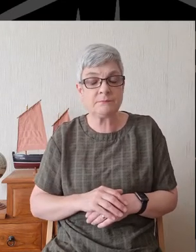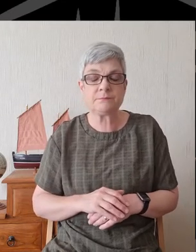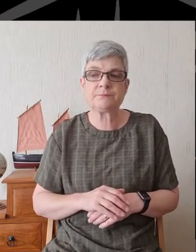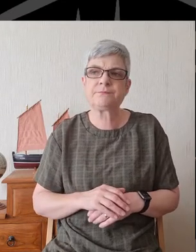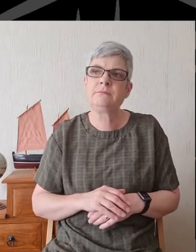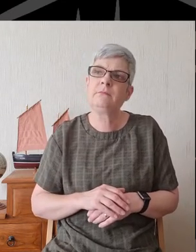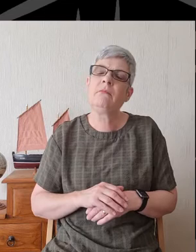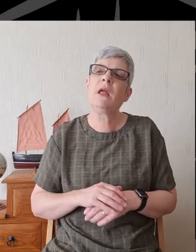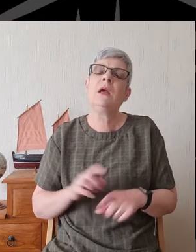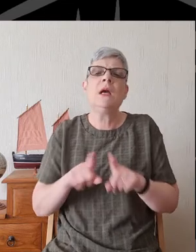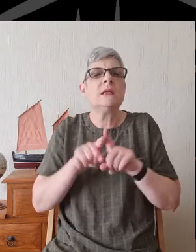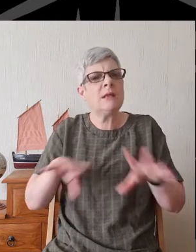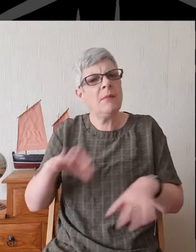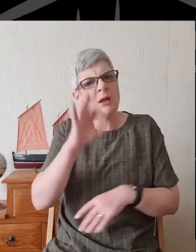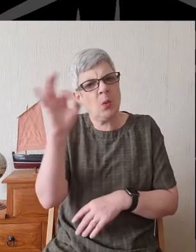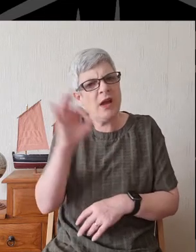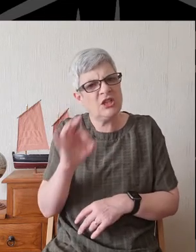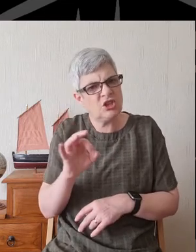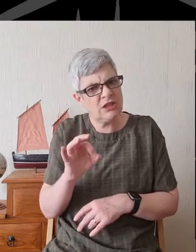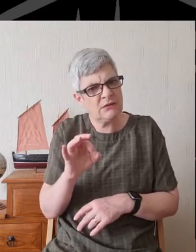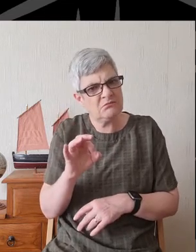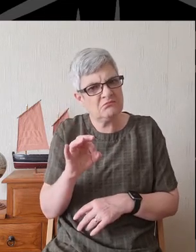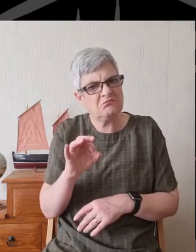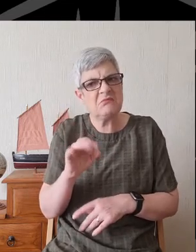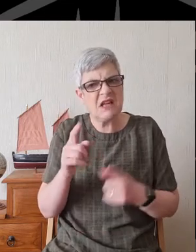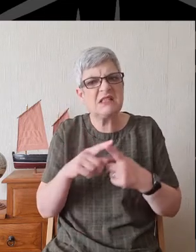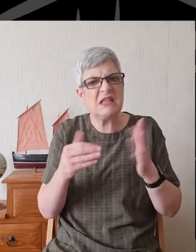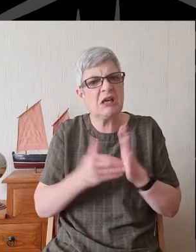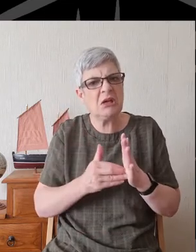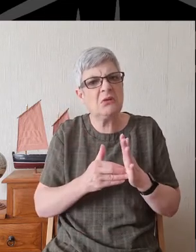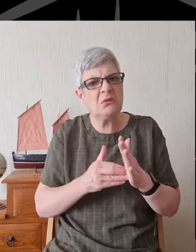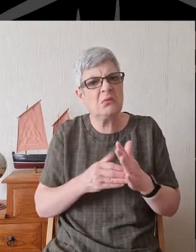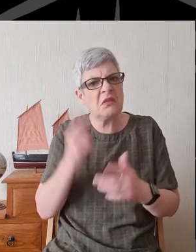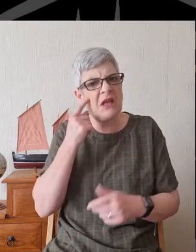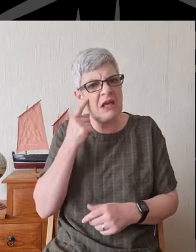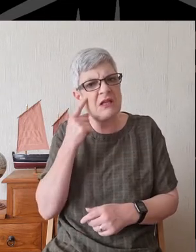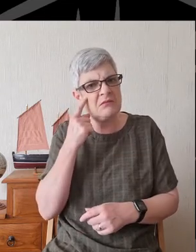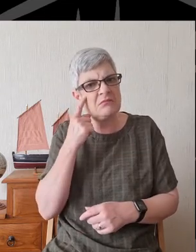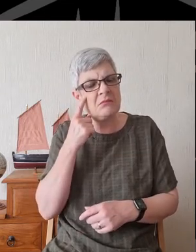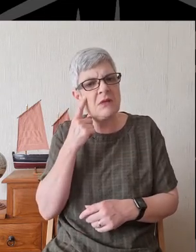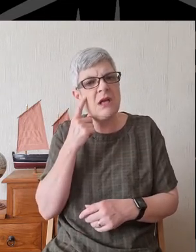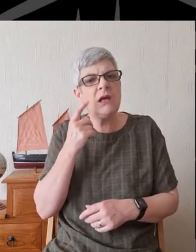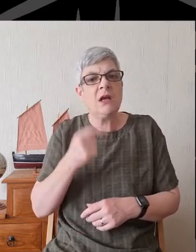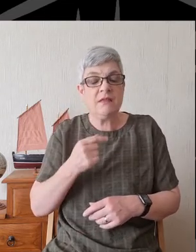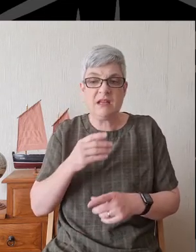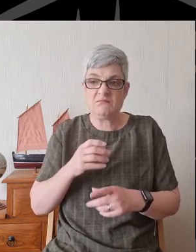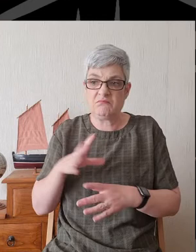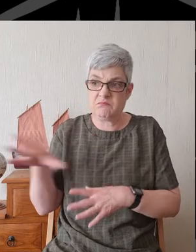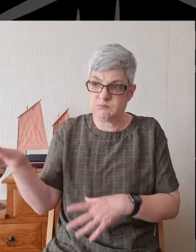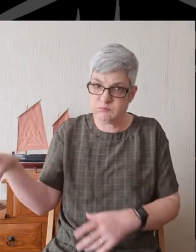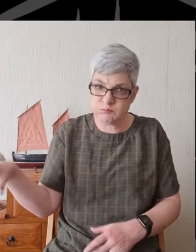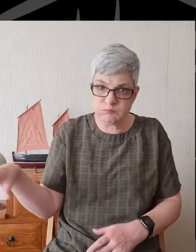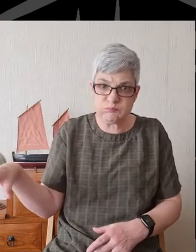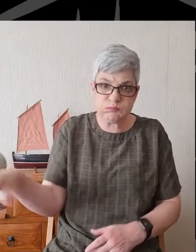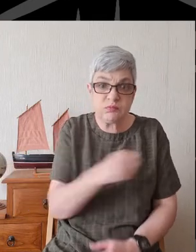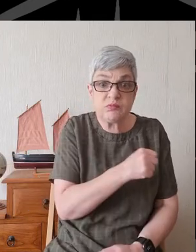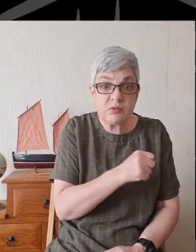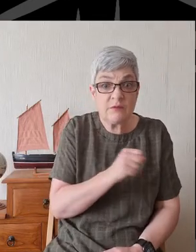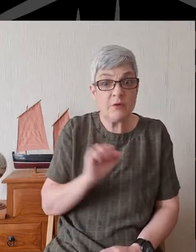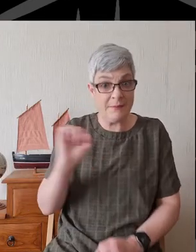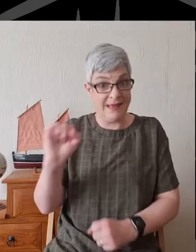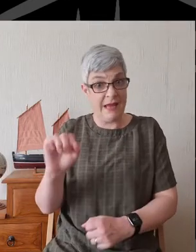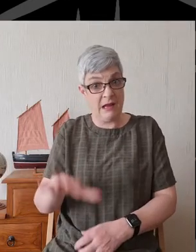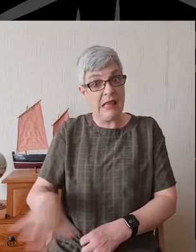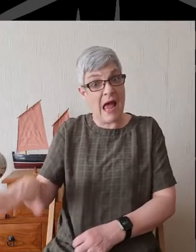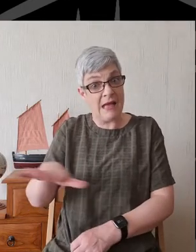Similar questions were bothering Ezekiel and his fellow exiles. They had been forcibly removed from the land